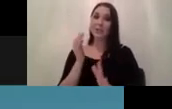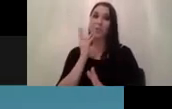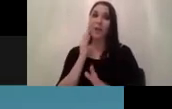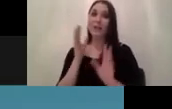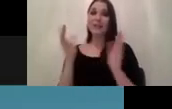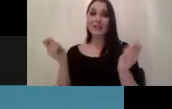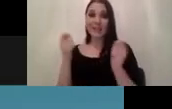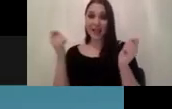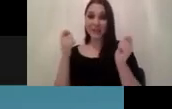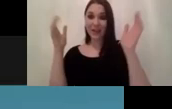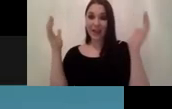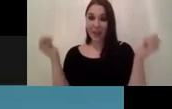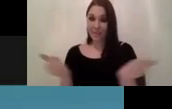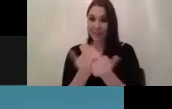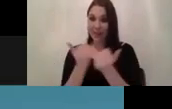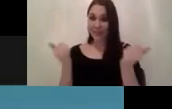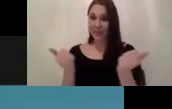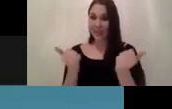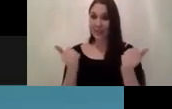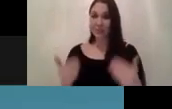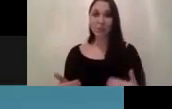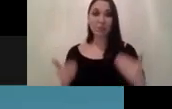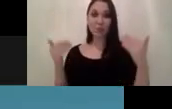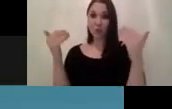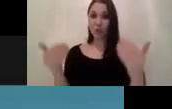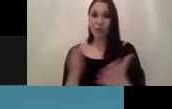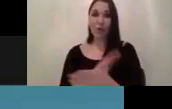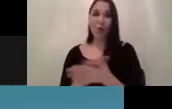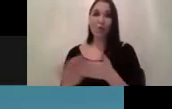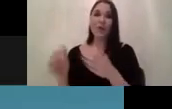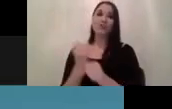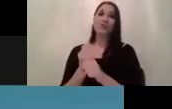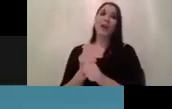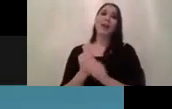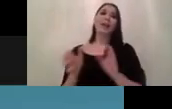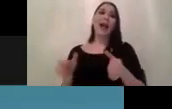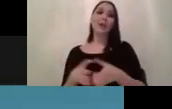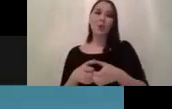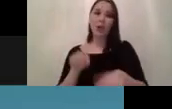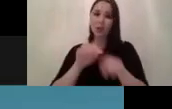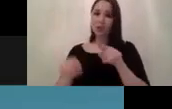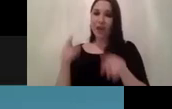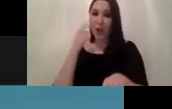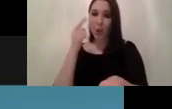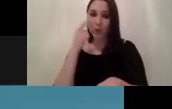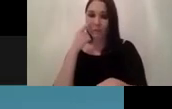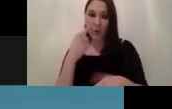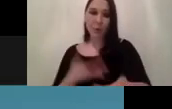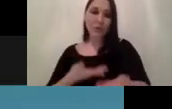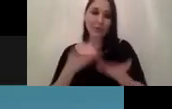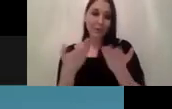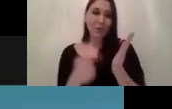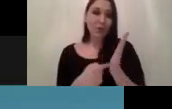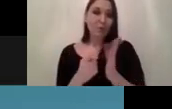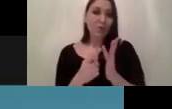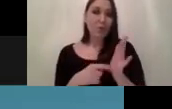low impact projects you should move to the holy grail category or at least try to look for it i'll i'll give you some tools to to